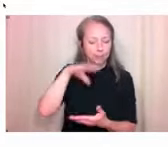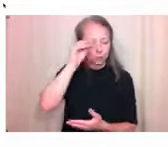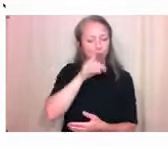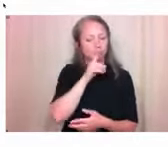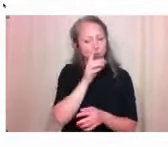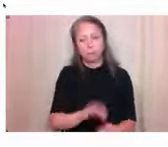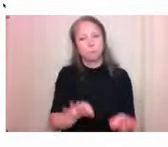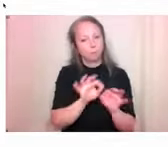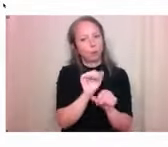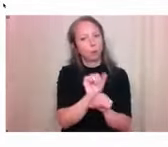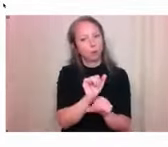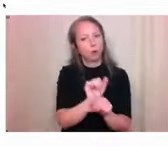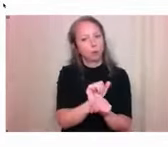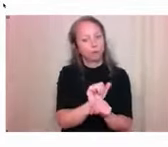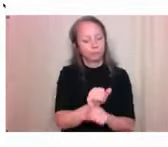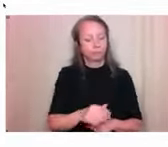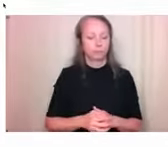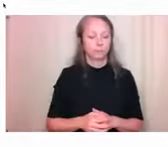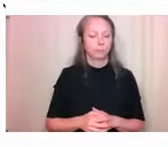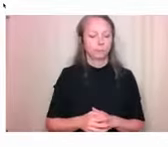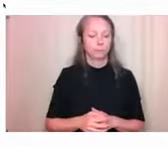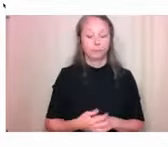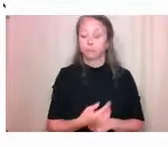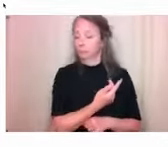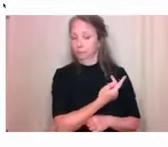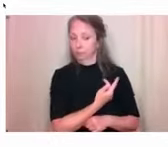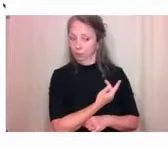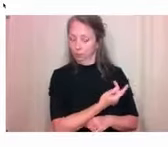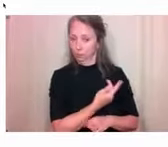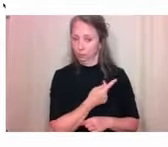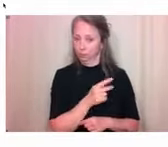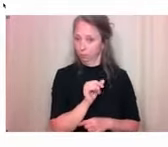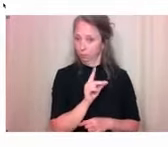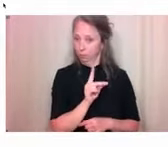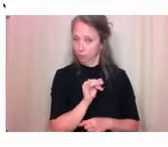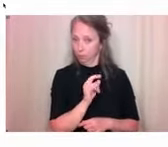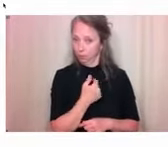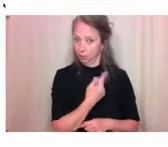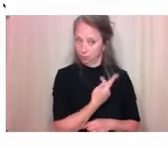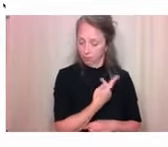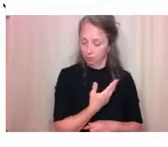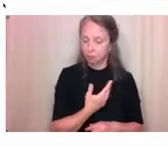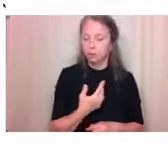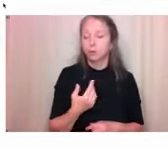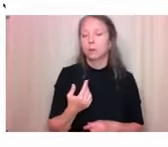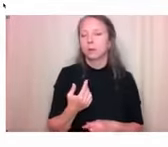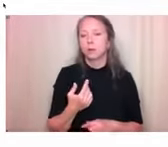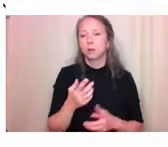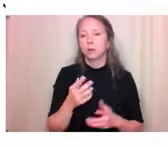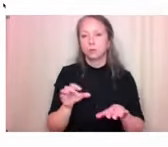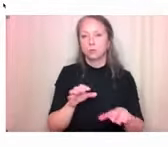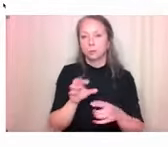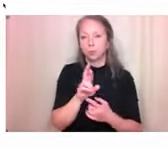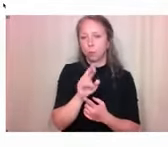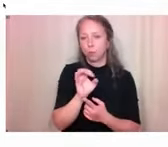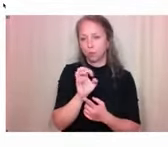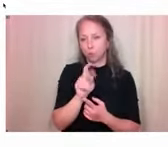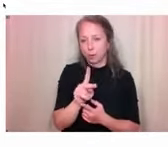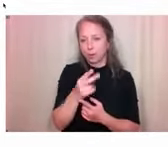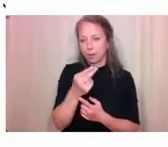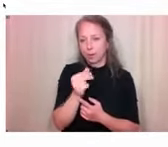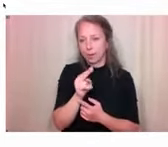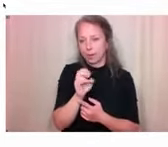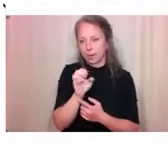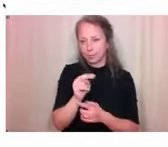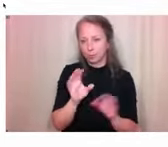a, Kate and I have also been doing this Rick Hansen certification course, where it really draws a lot more attention